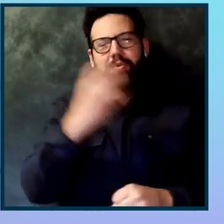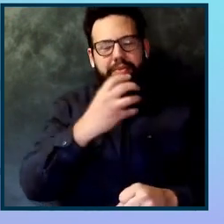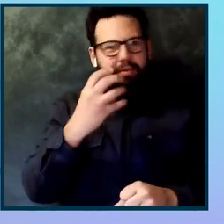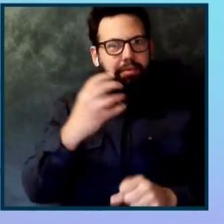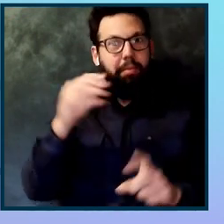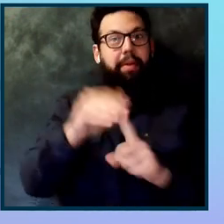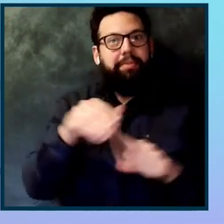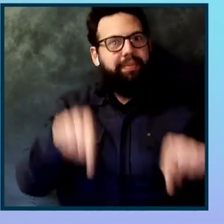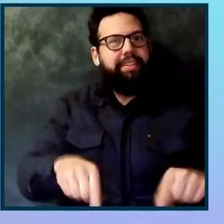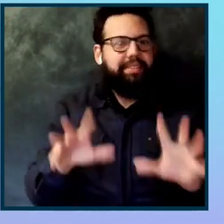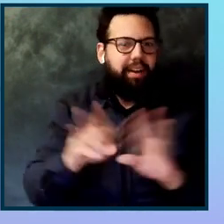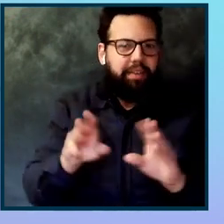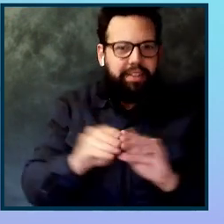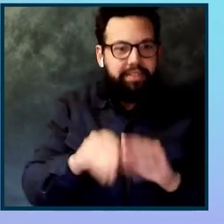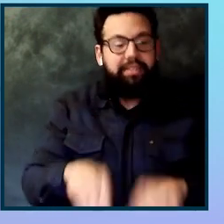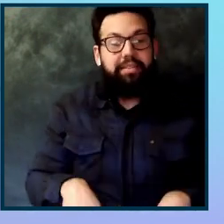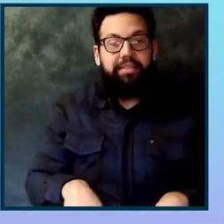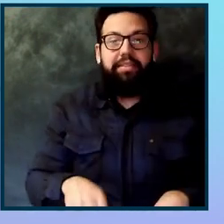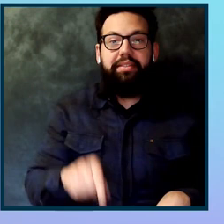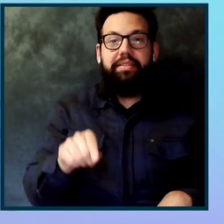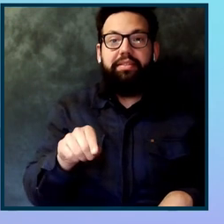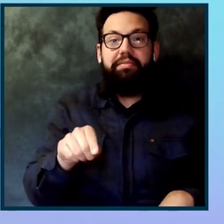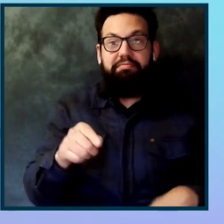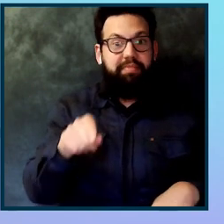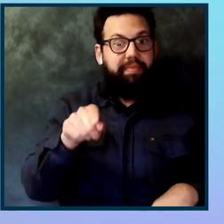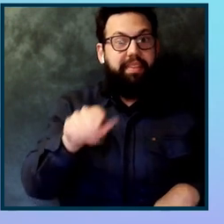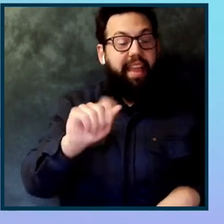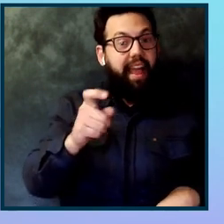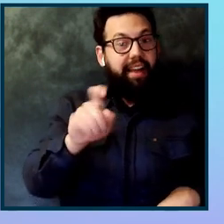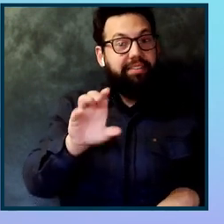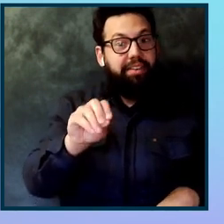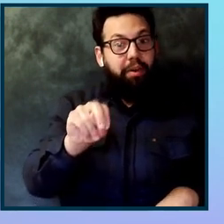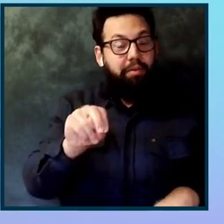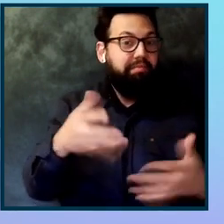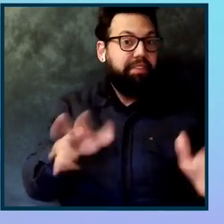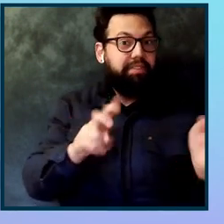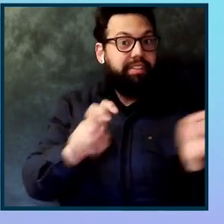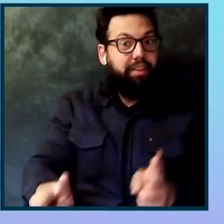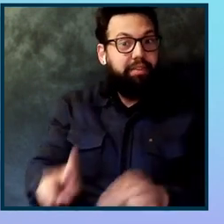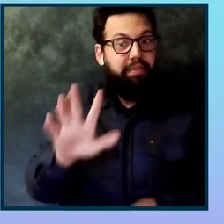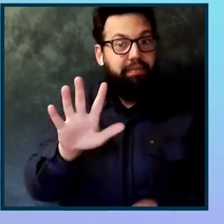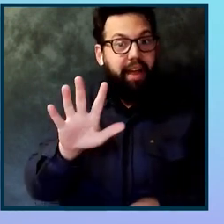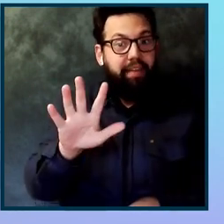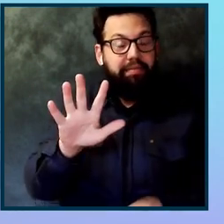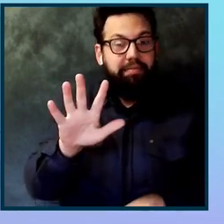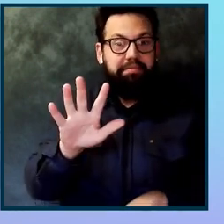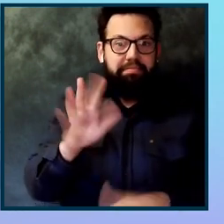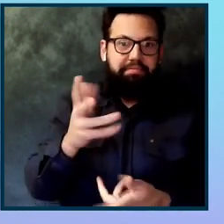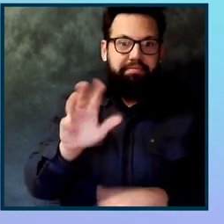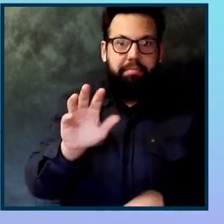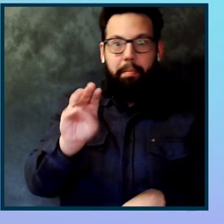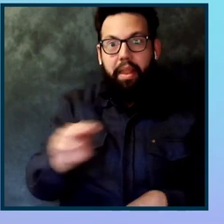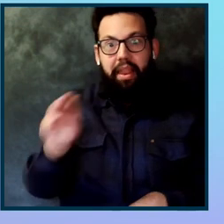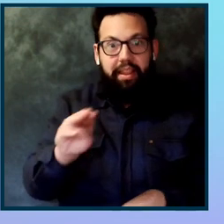happy because we report that AxeCore has been downloaded 5 million times a week. And now we're even happier because we're almost at 9